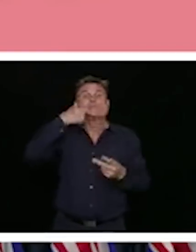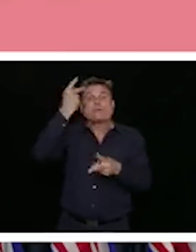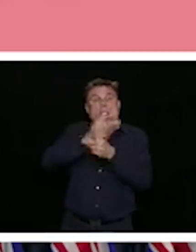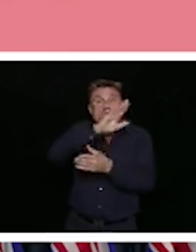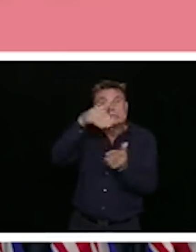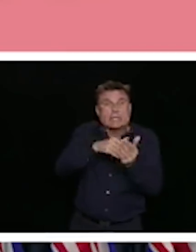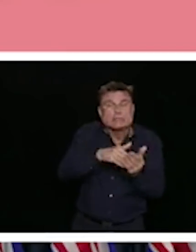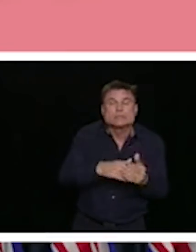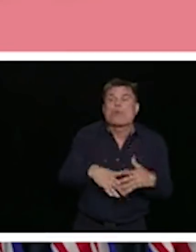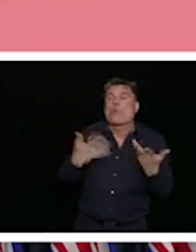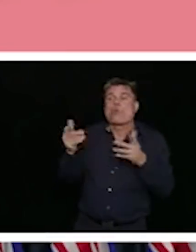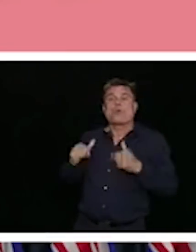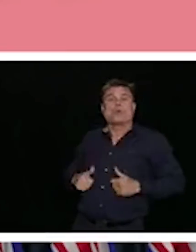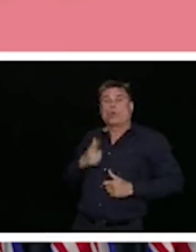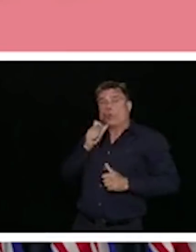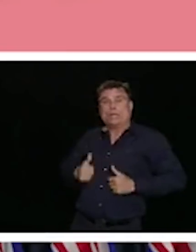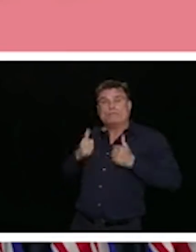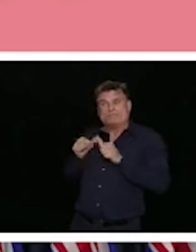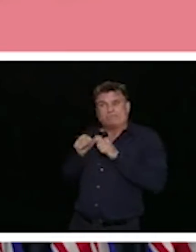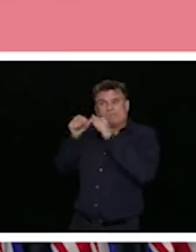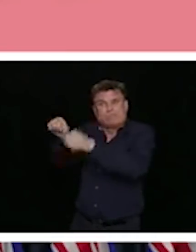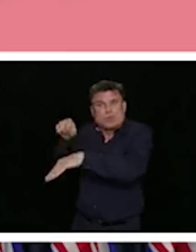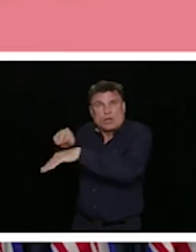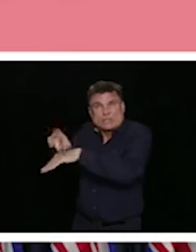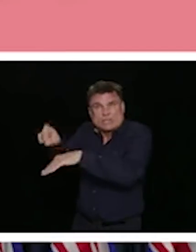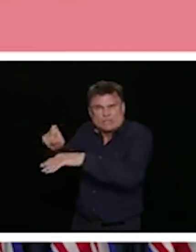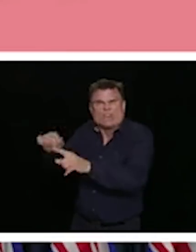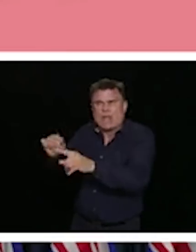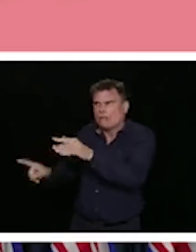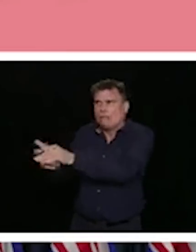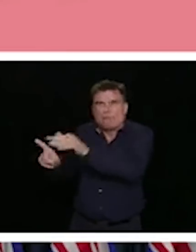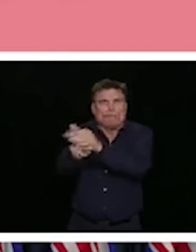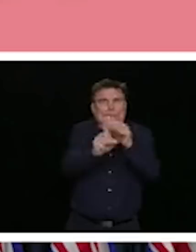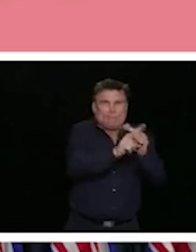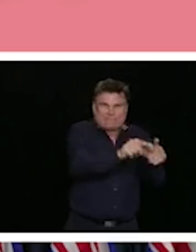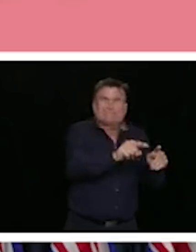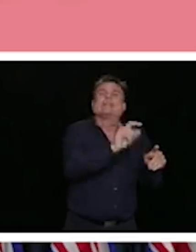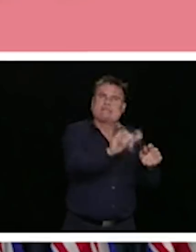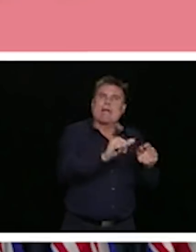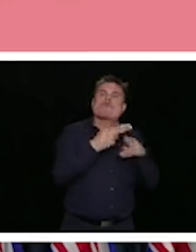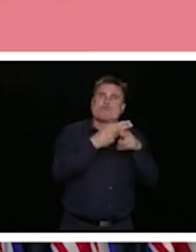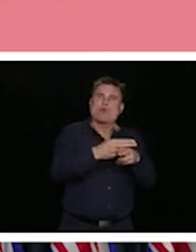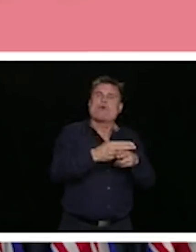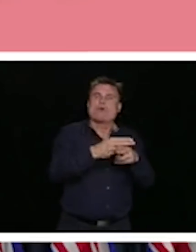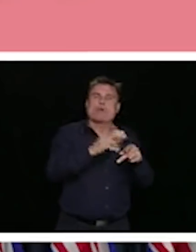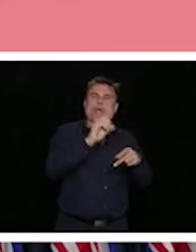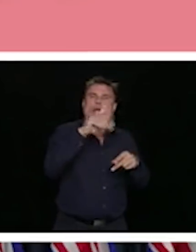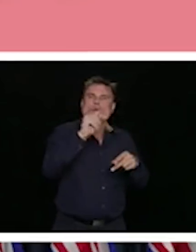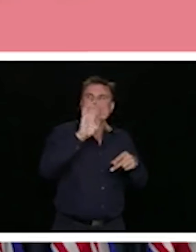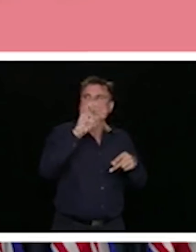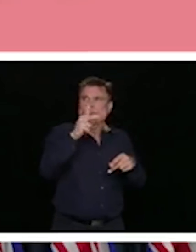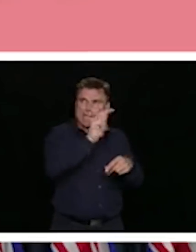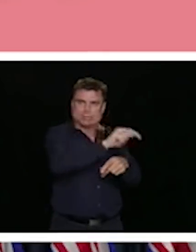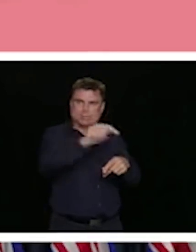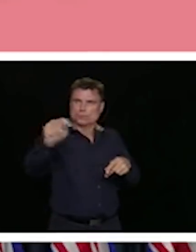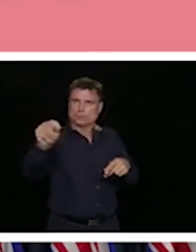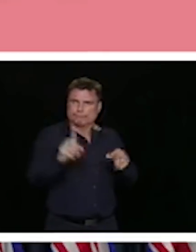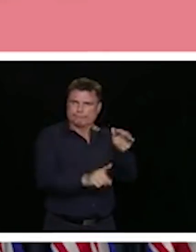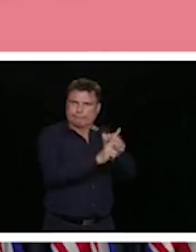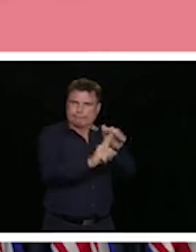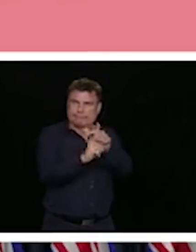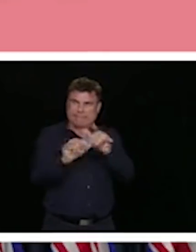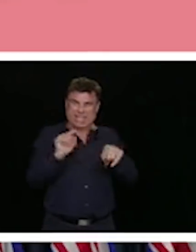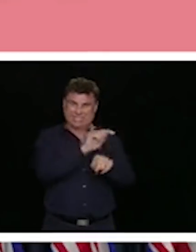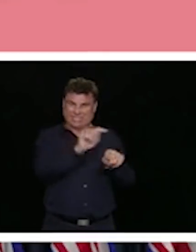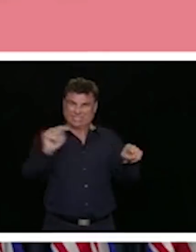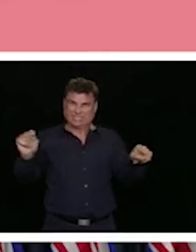we've had outbreaks in the ICU, on certain wards of certain hospitals. And so if we look at those situations,